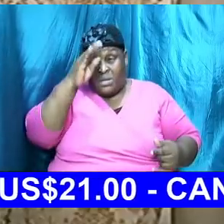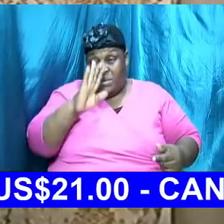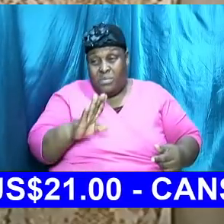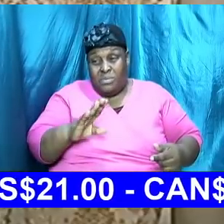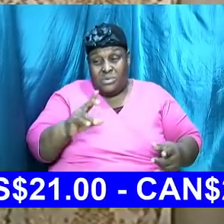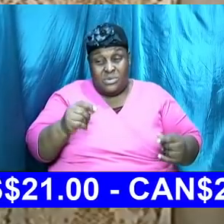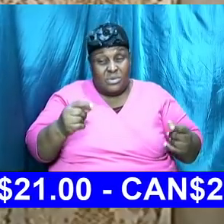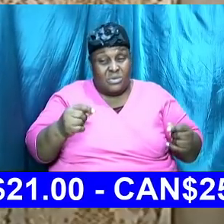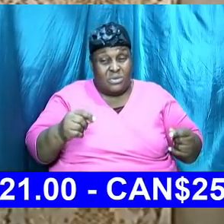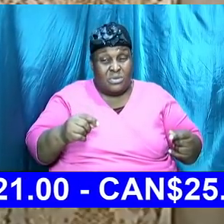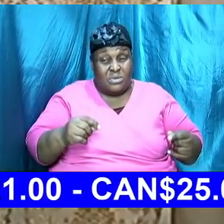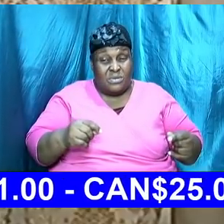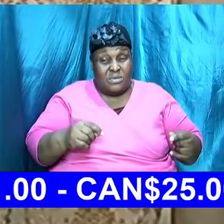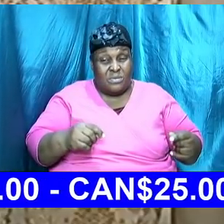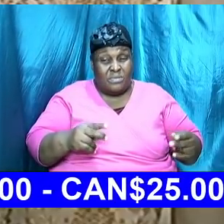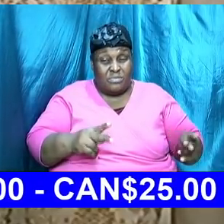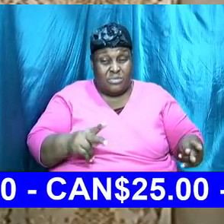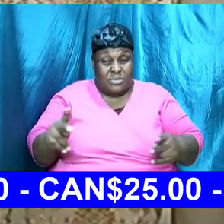place some limits